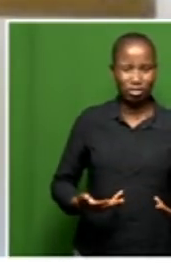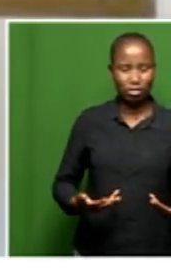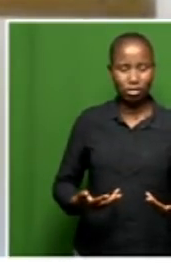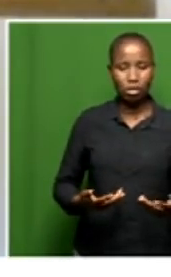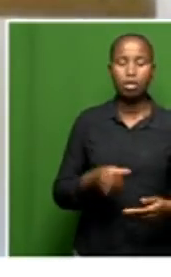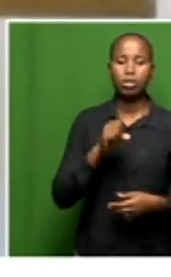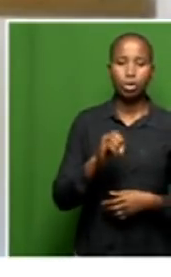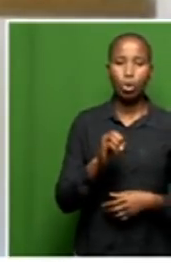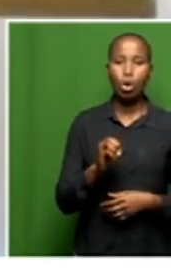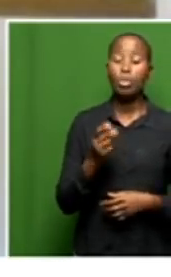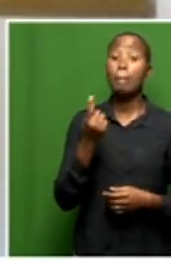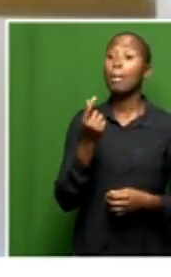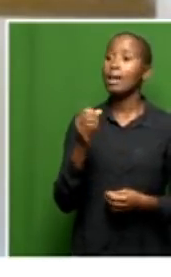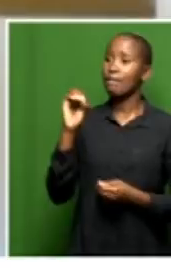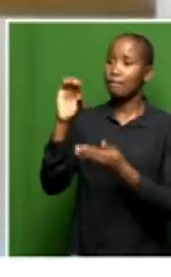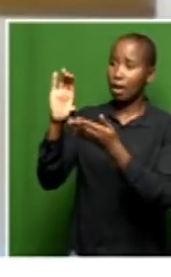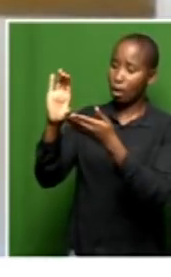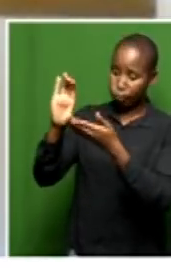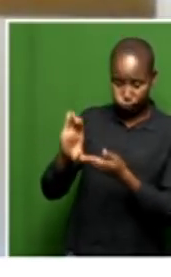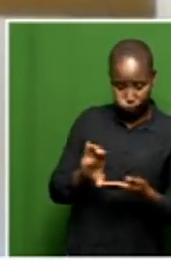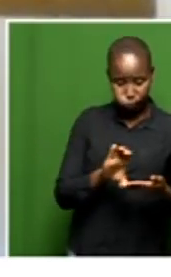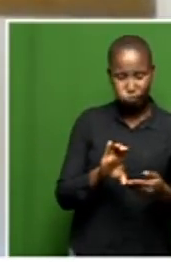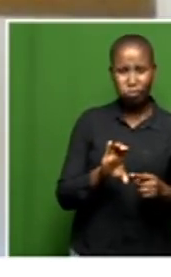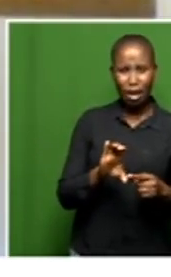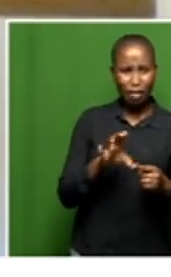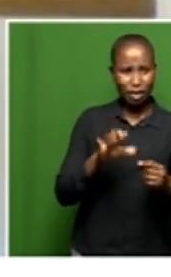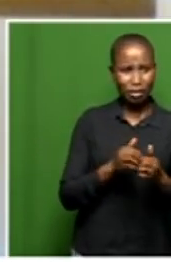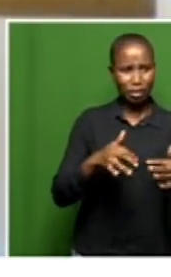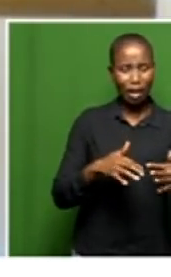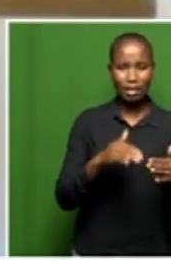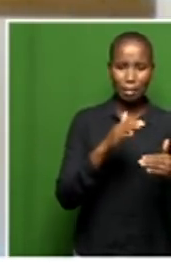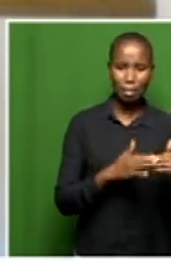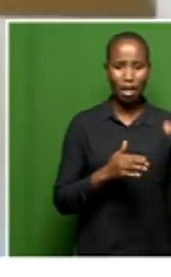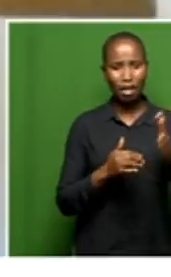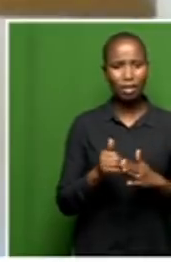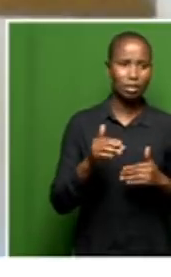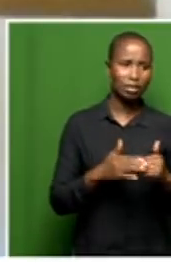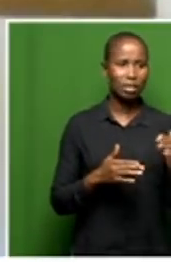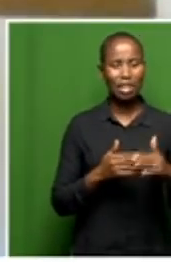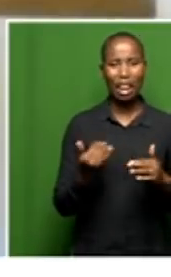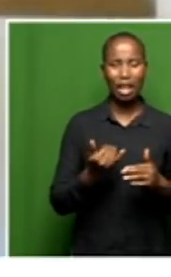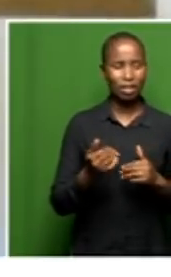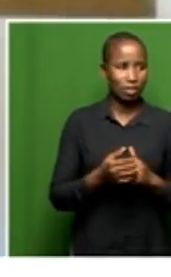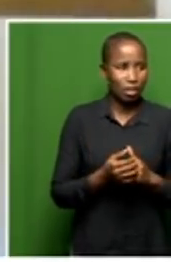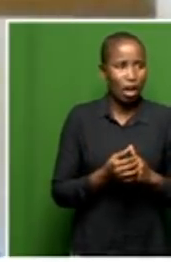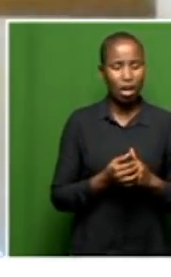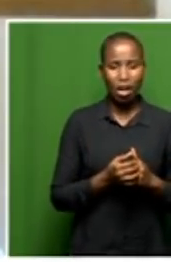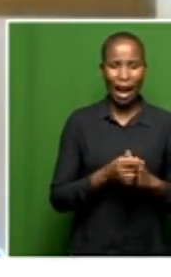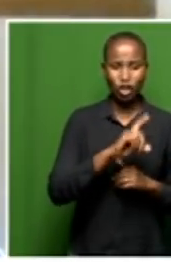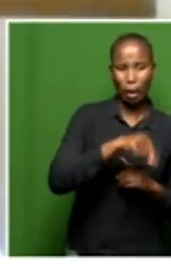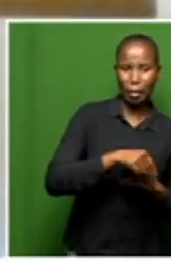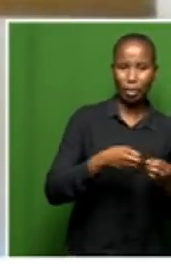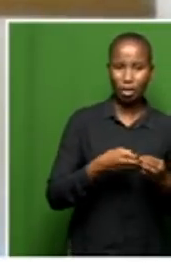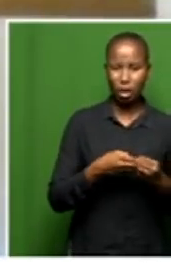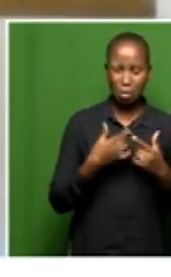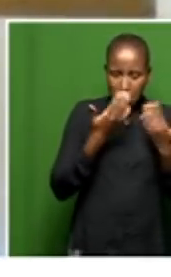The amount of money that was spent on it. Then they now started building a waste disposal unit. I don't